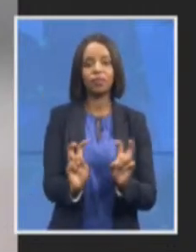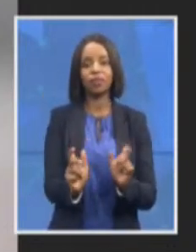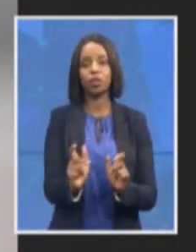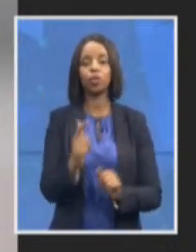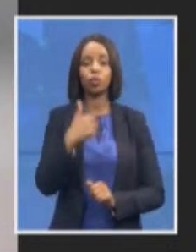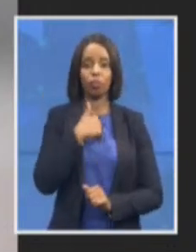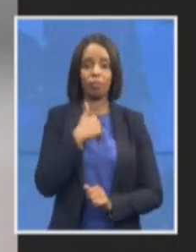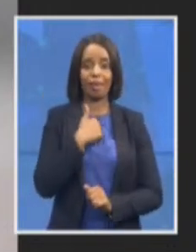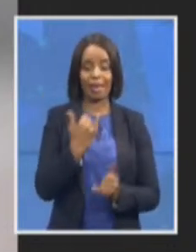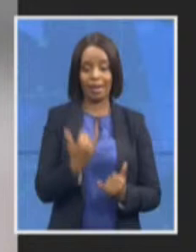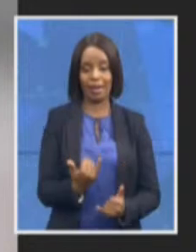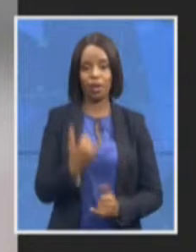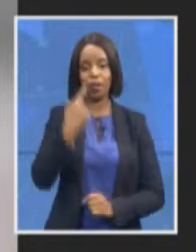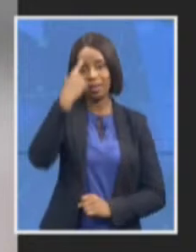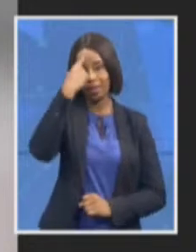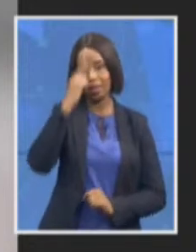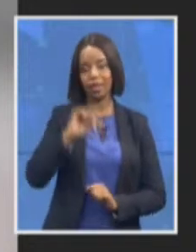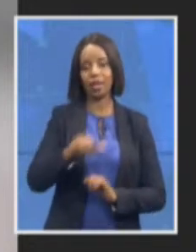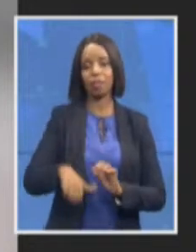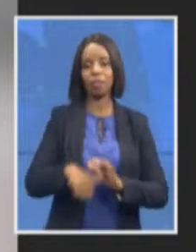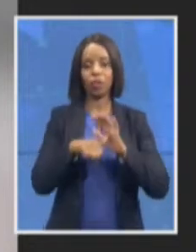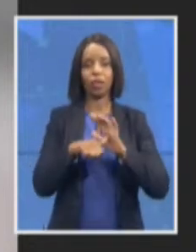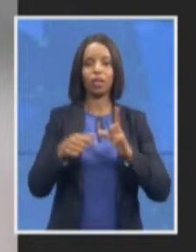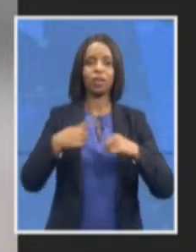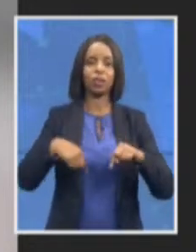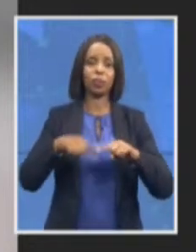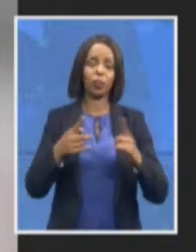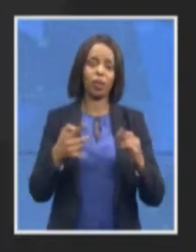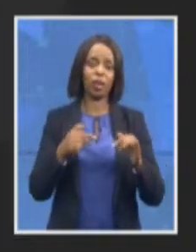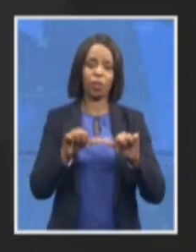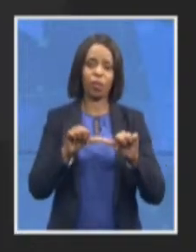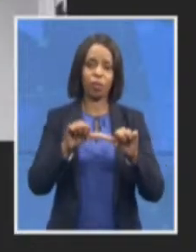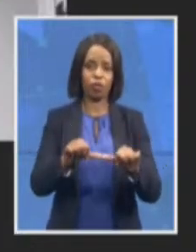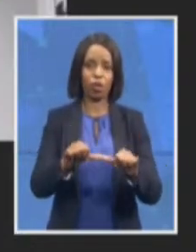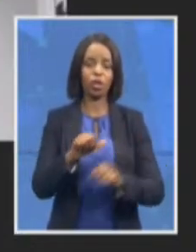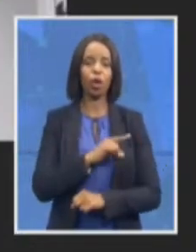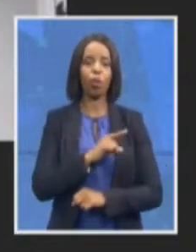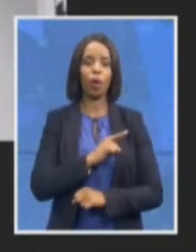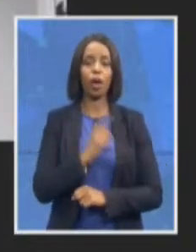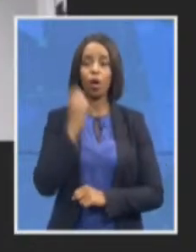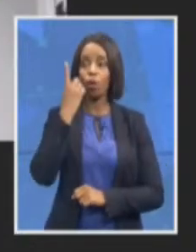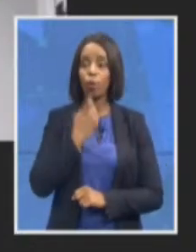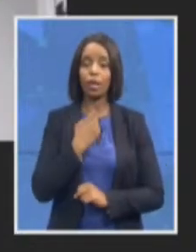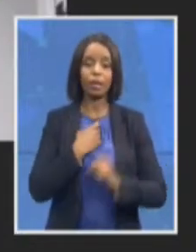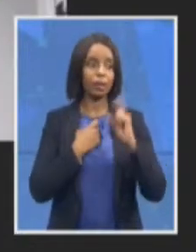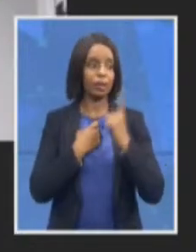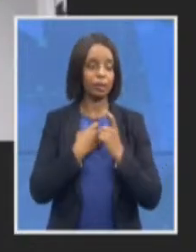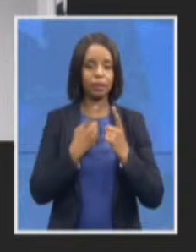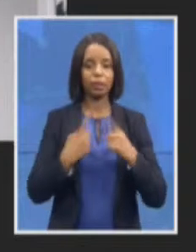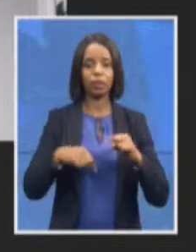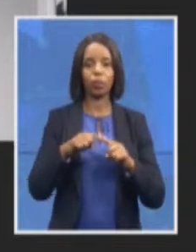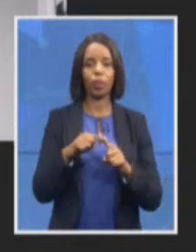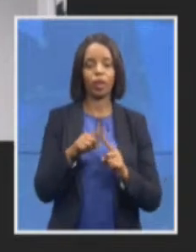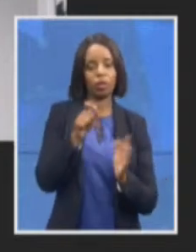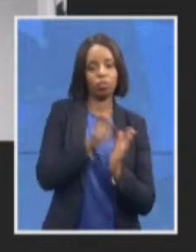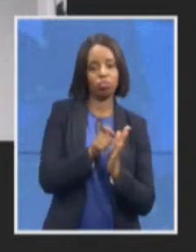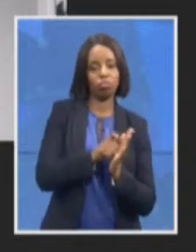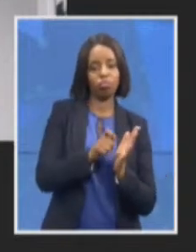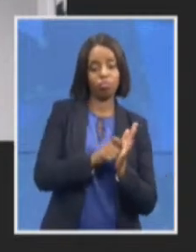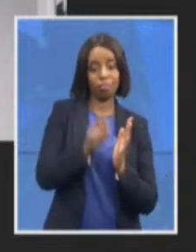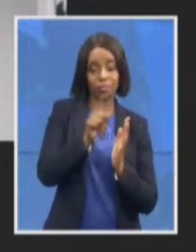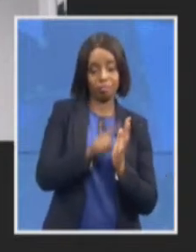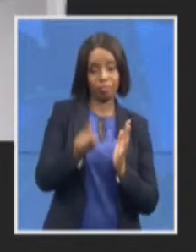move on the questions that have come through in writing that relate to the ID because remember we said this first session will